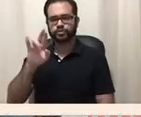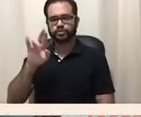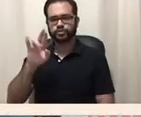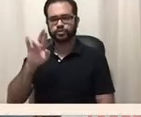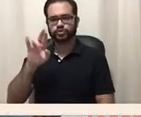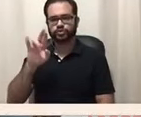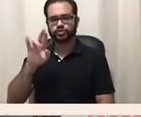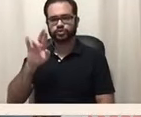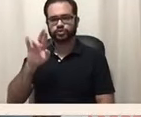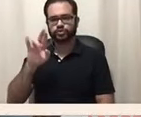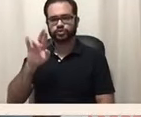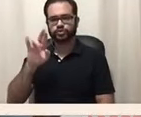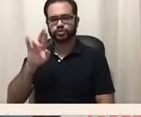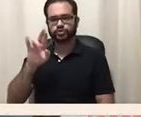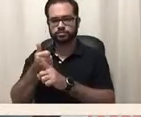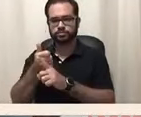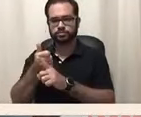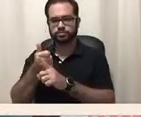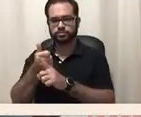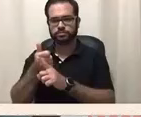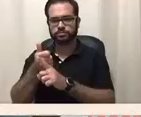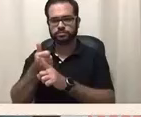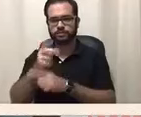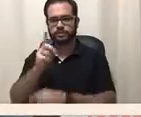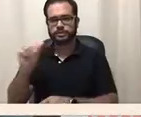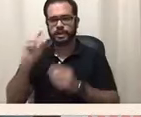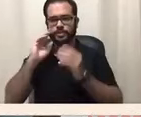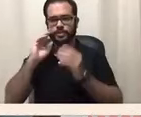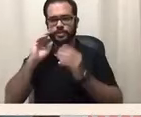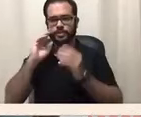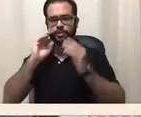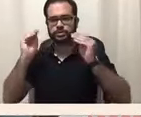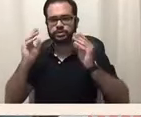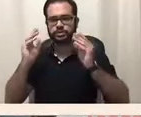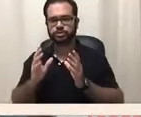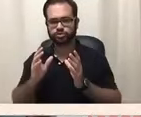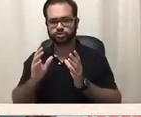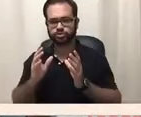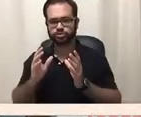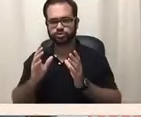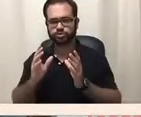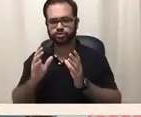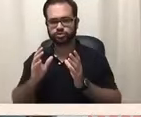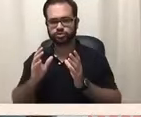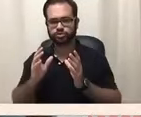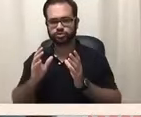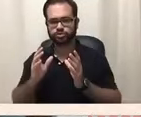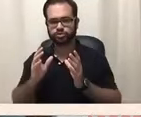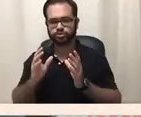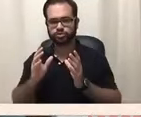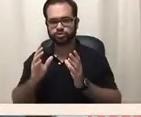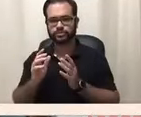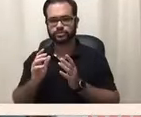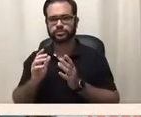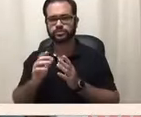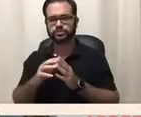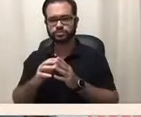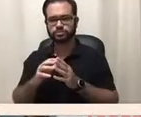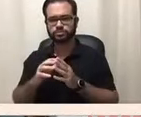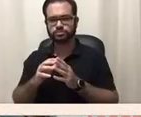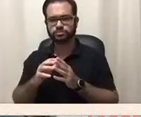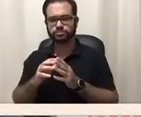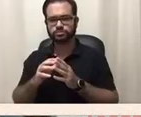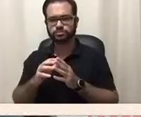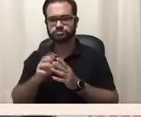her school district because she was denied her teaching license